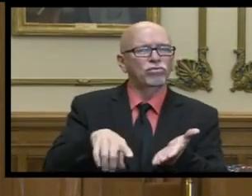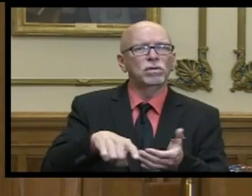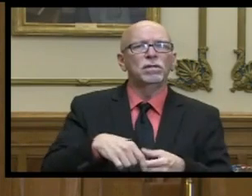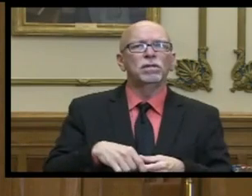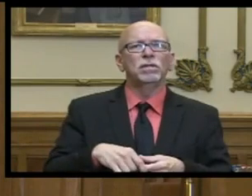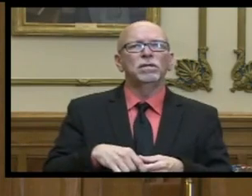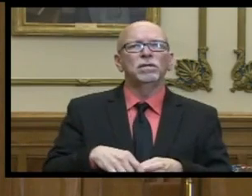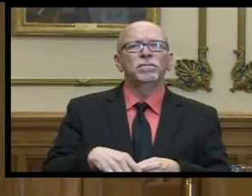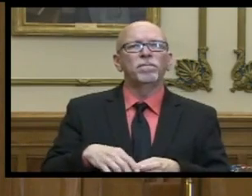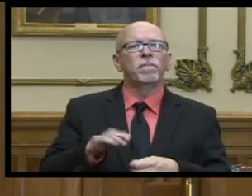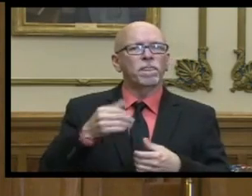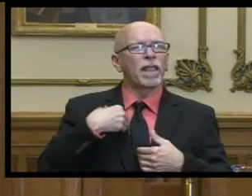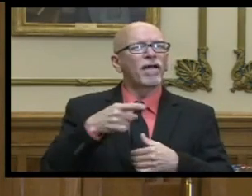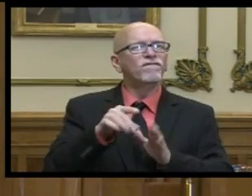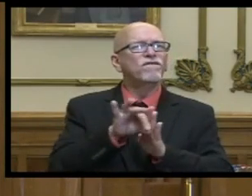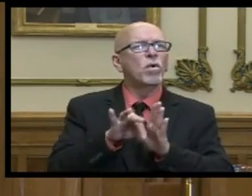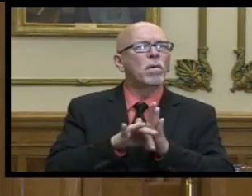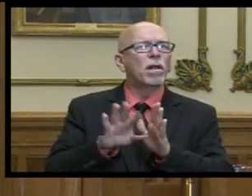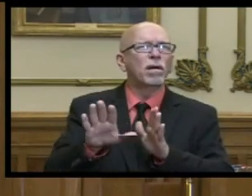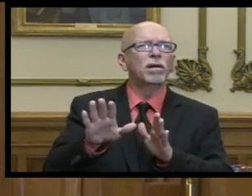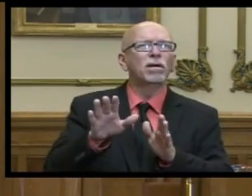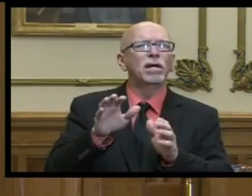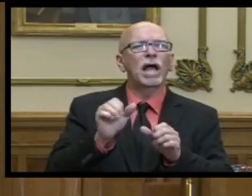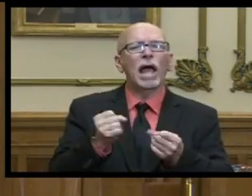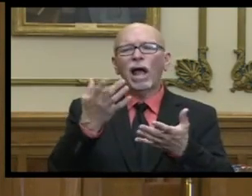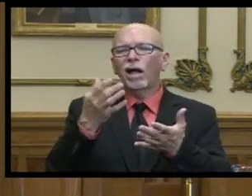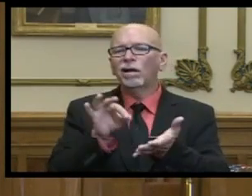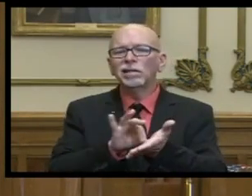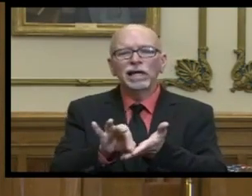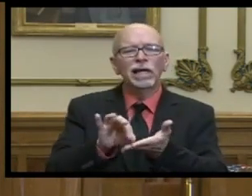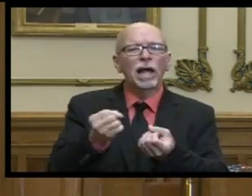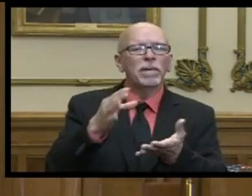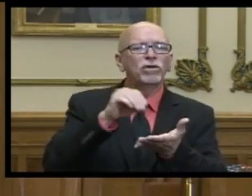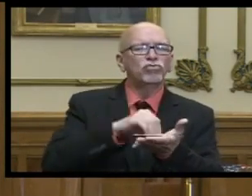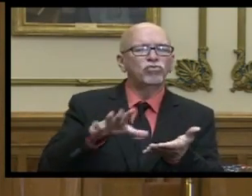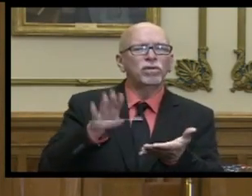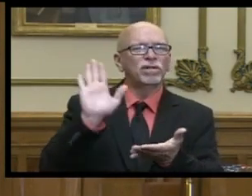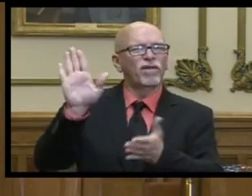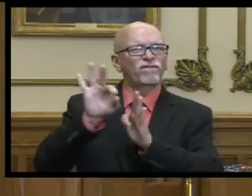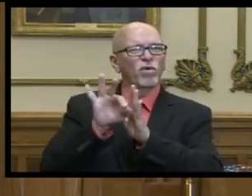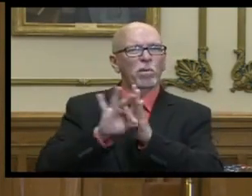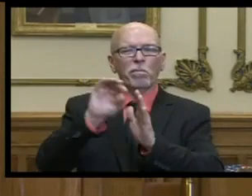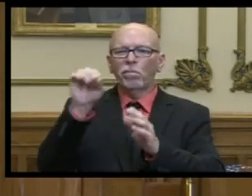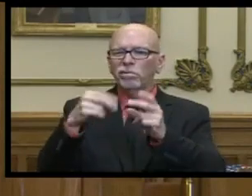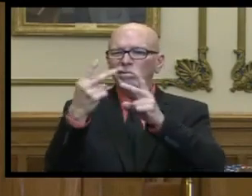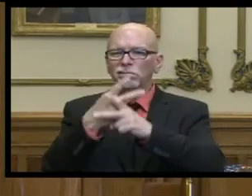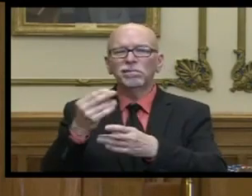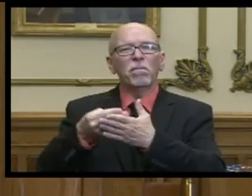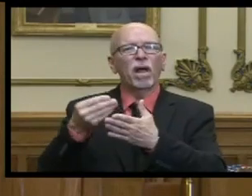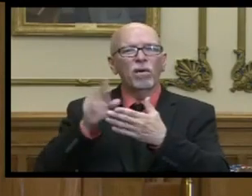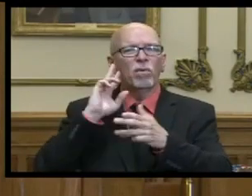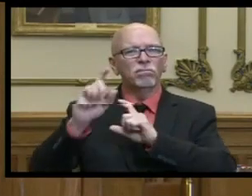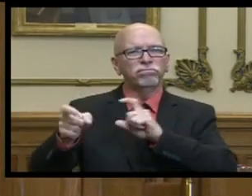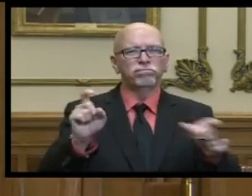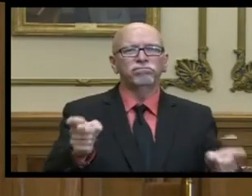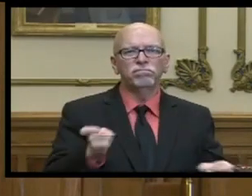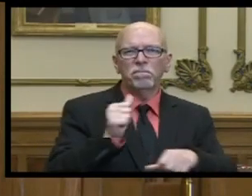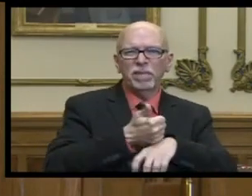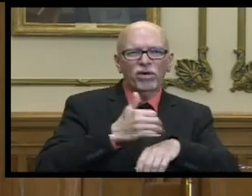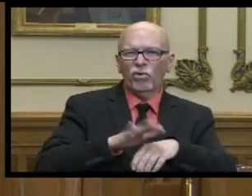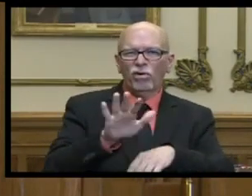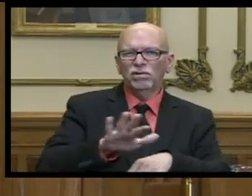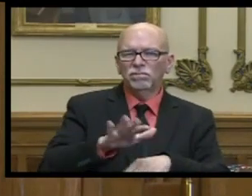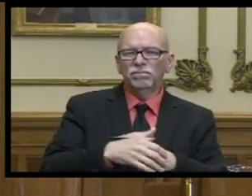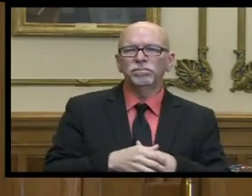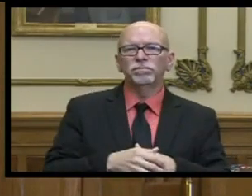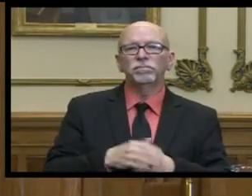um there is a formula on on counting the students and that's how the formula or the funds are distributed and uh the